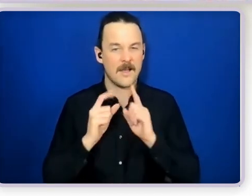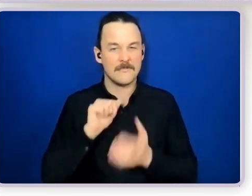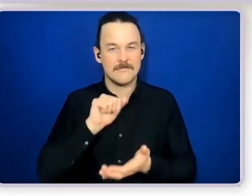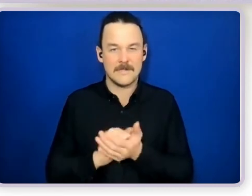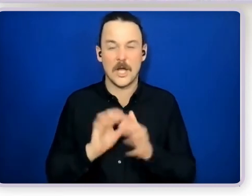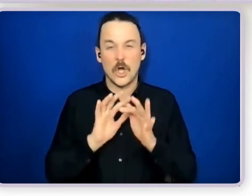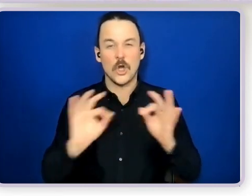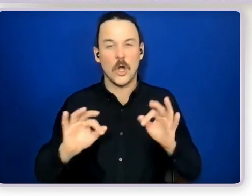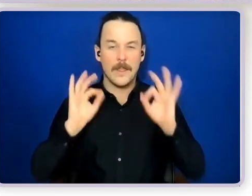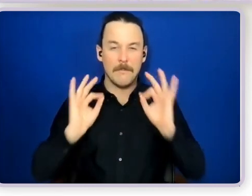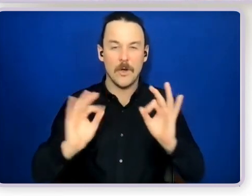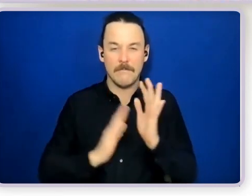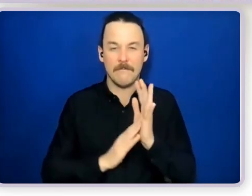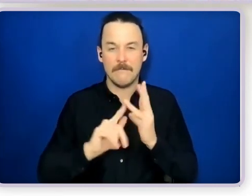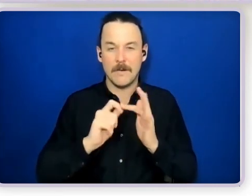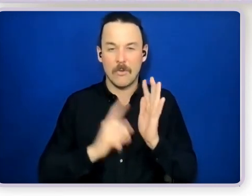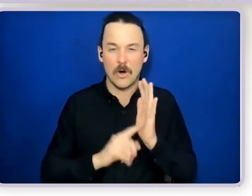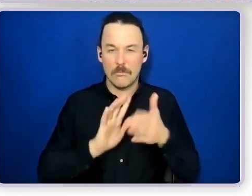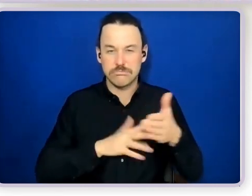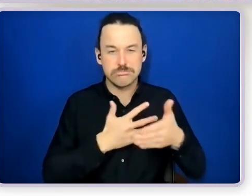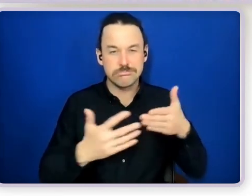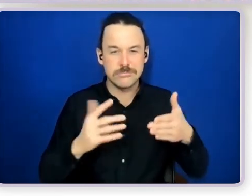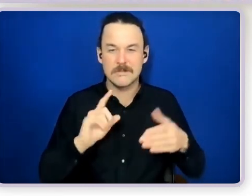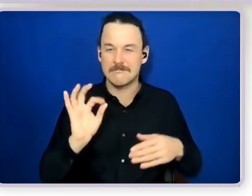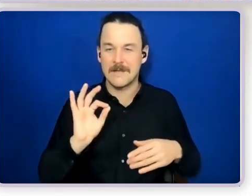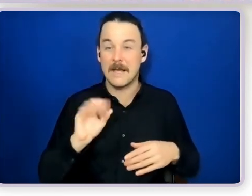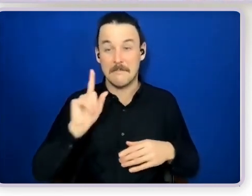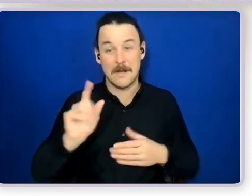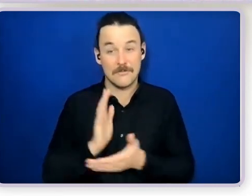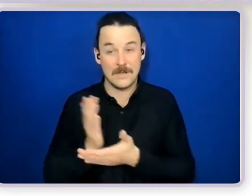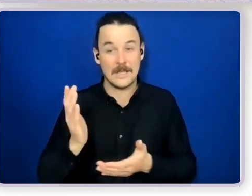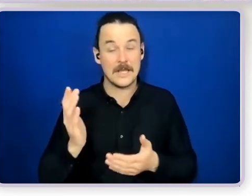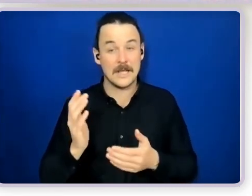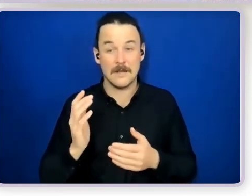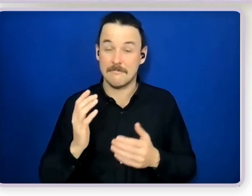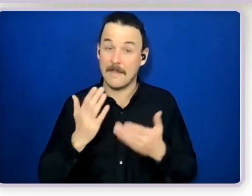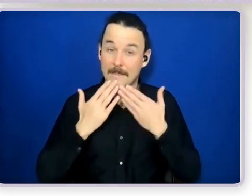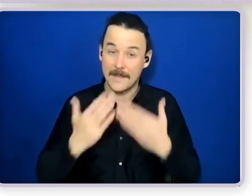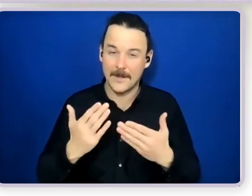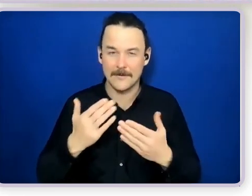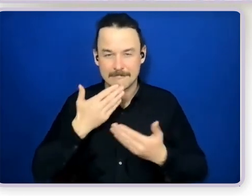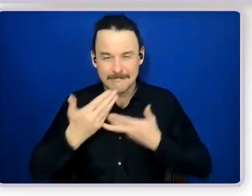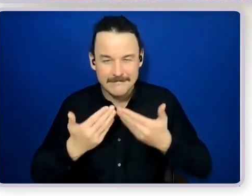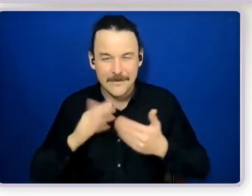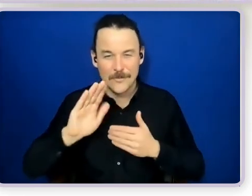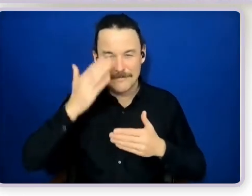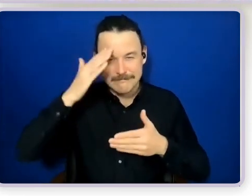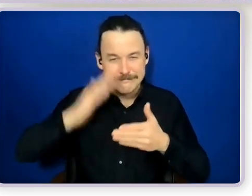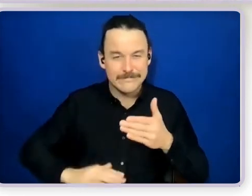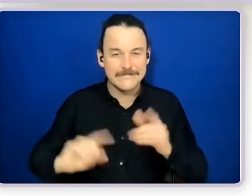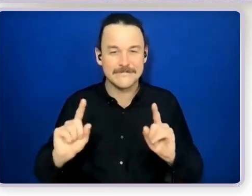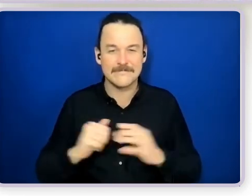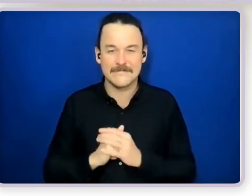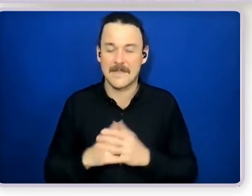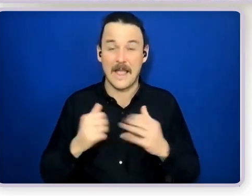but really thank you for sharing your expertise today it's really um there are so many different issues and different